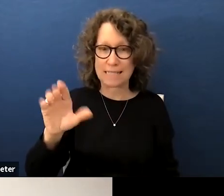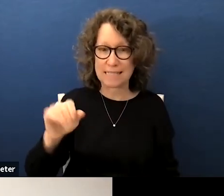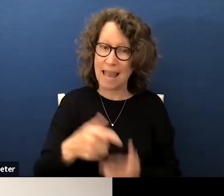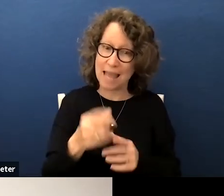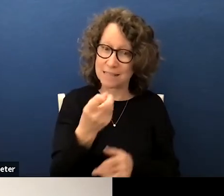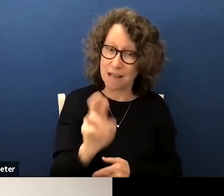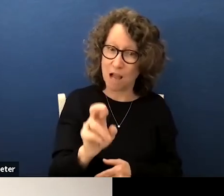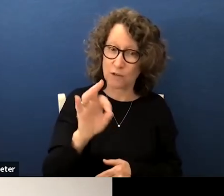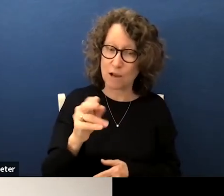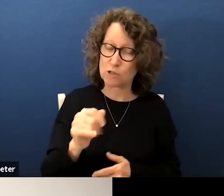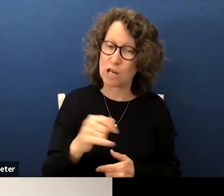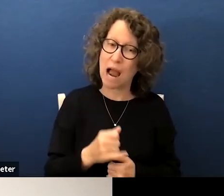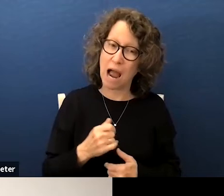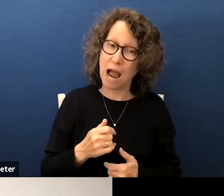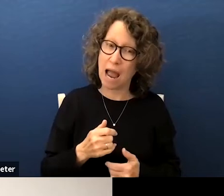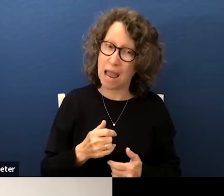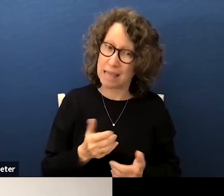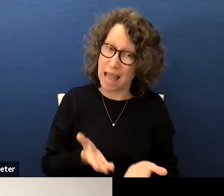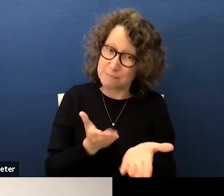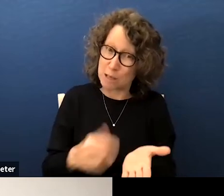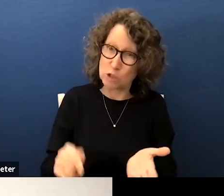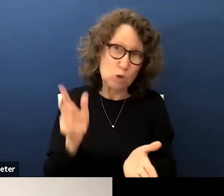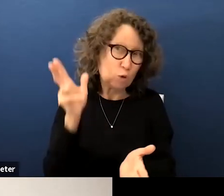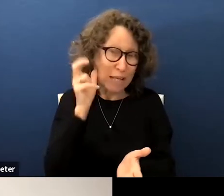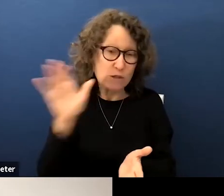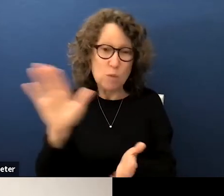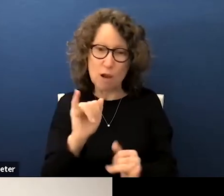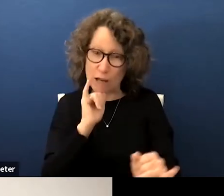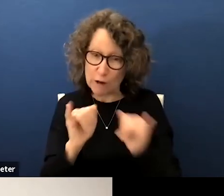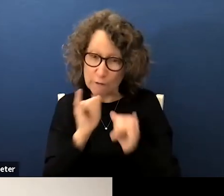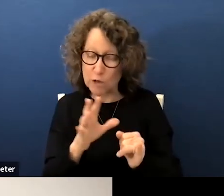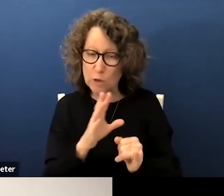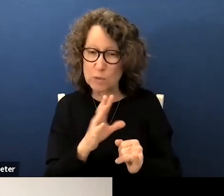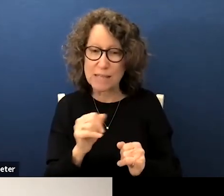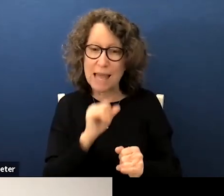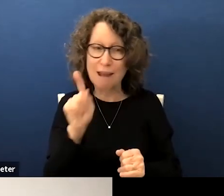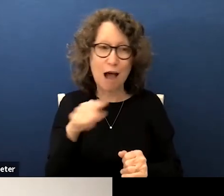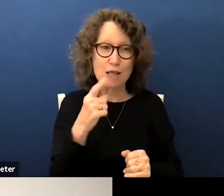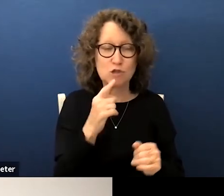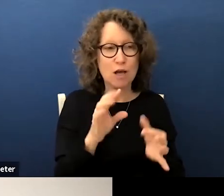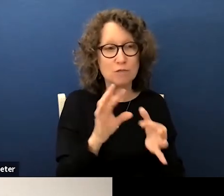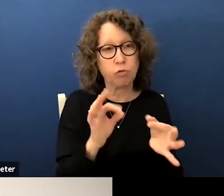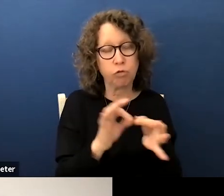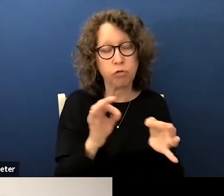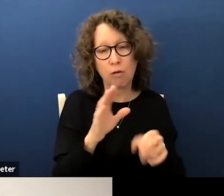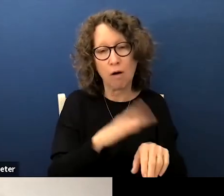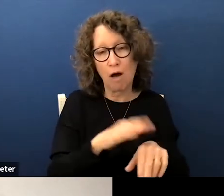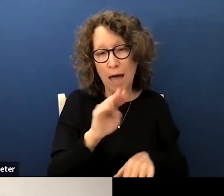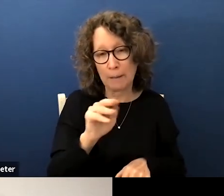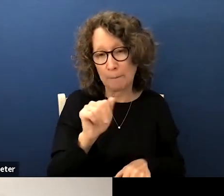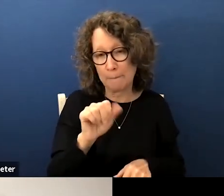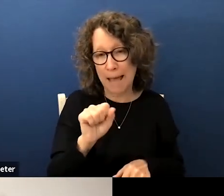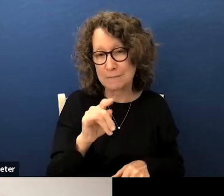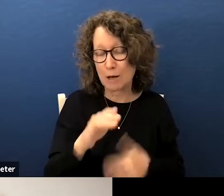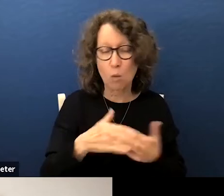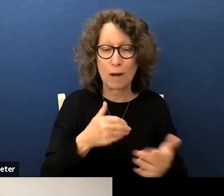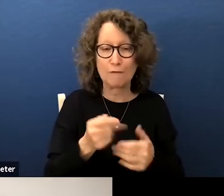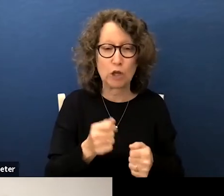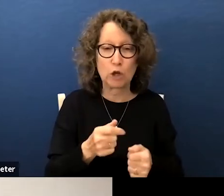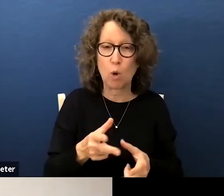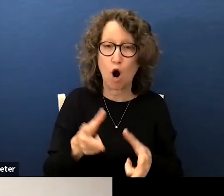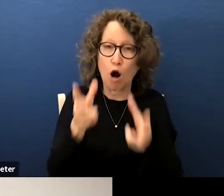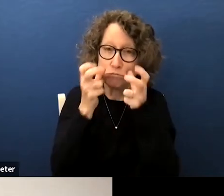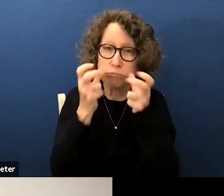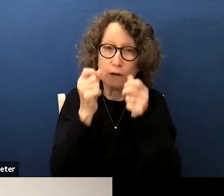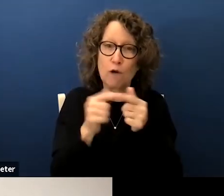suggest you all actually listen to their interviews and notch the sound bites on mass media or whatever your spoon fed from